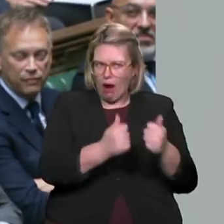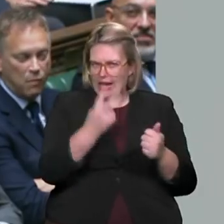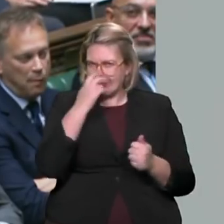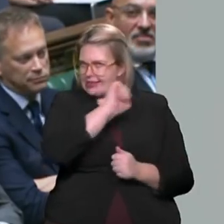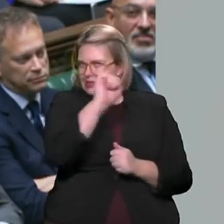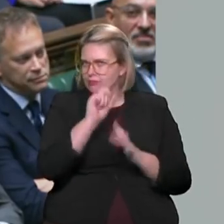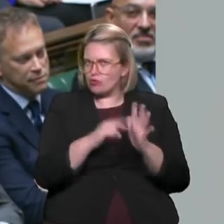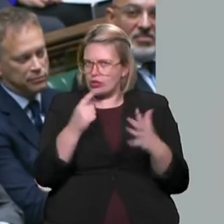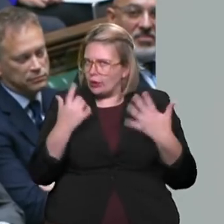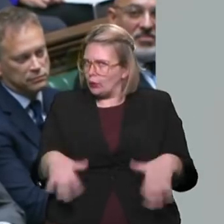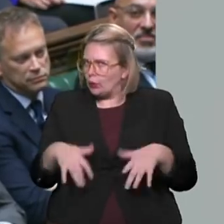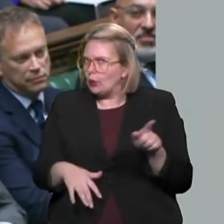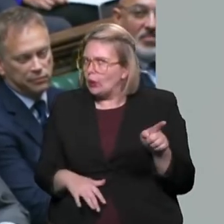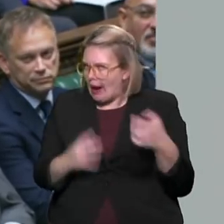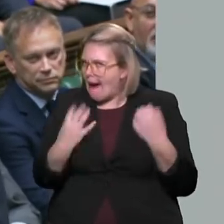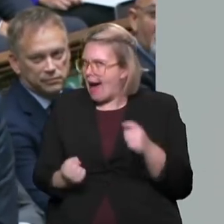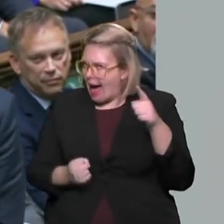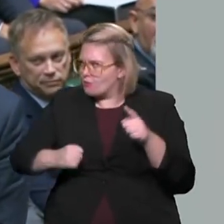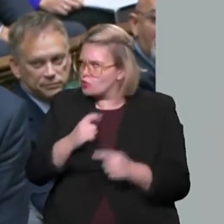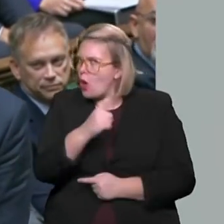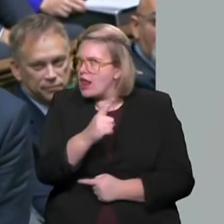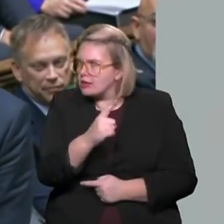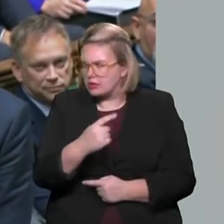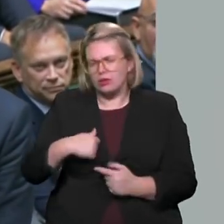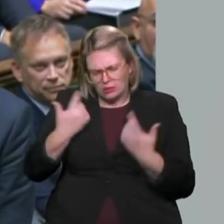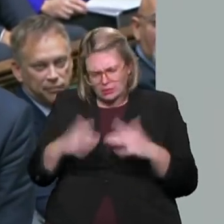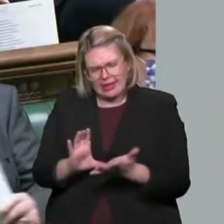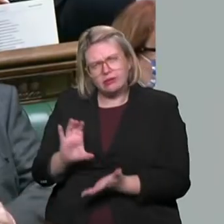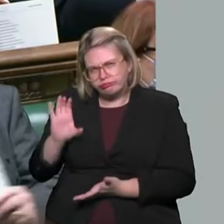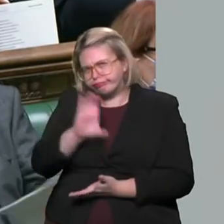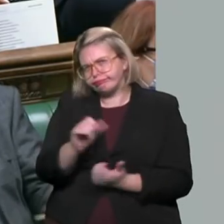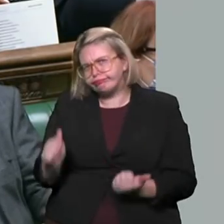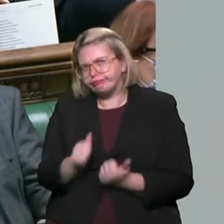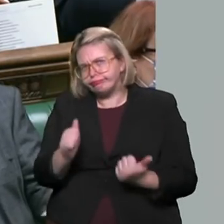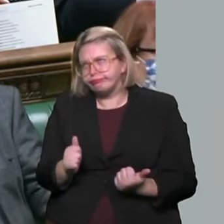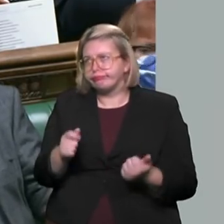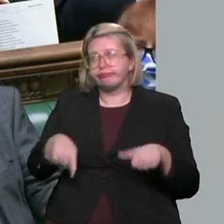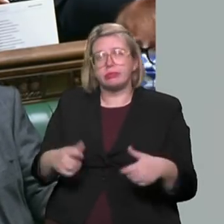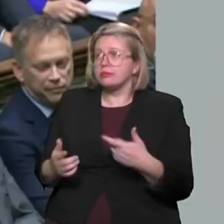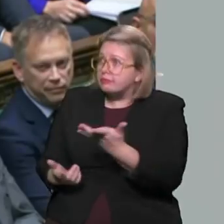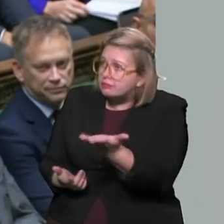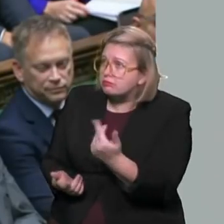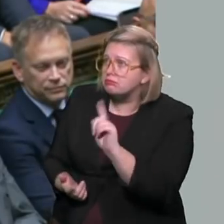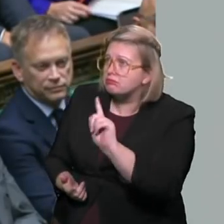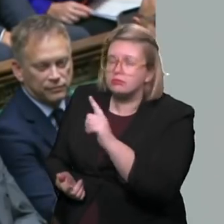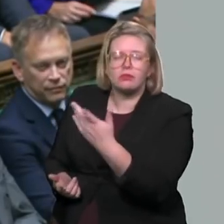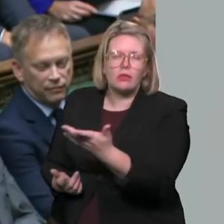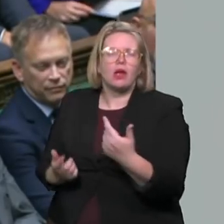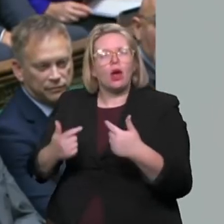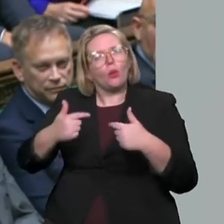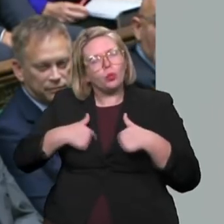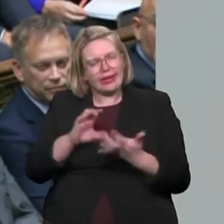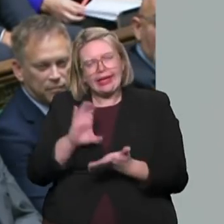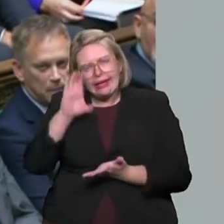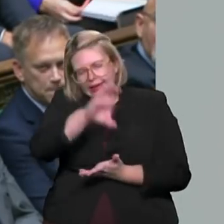we certainly looking at finance. We are putting huge sums, I think the House will acknowledge, into clean green energy